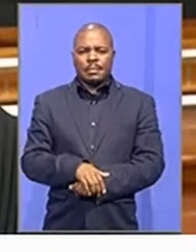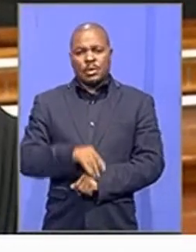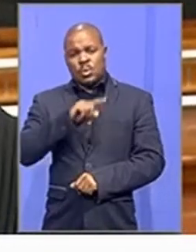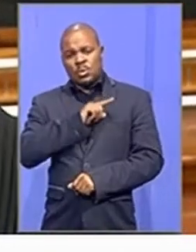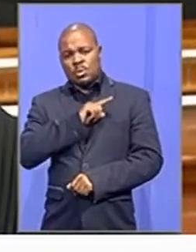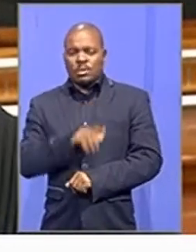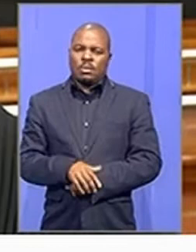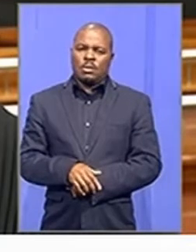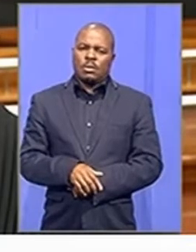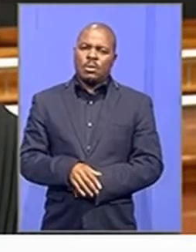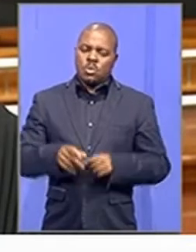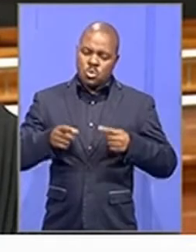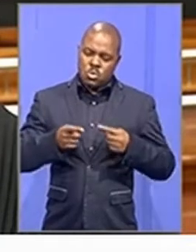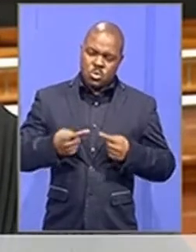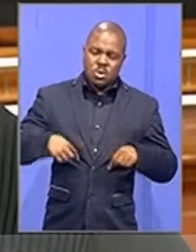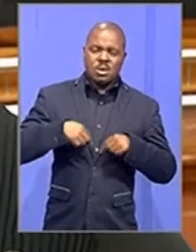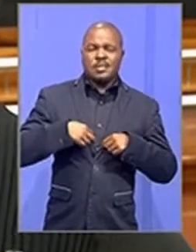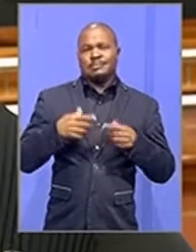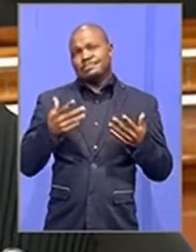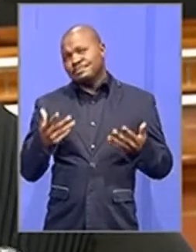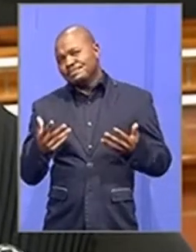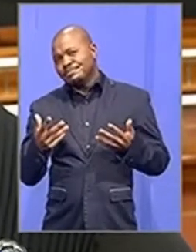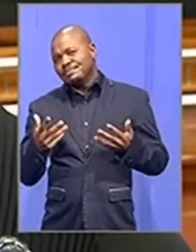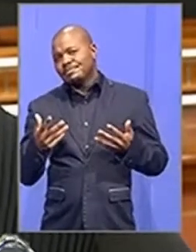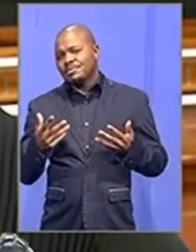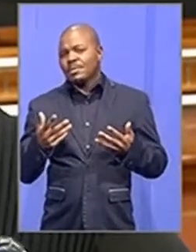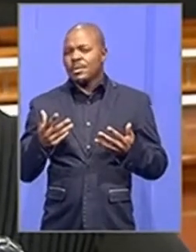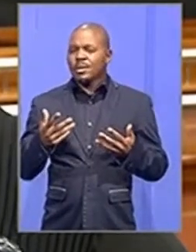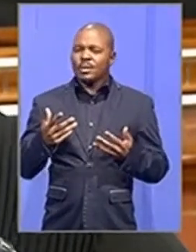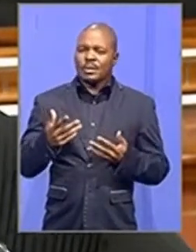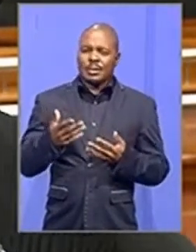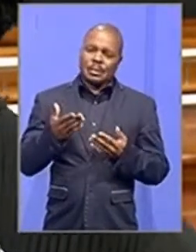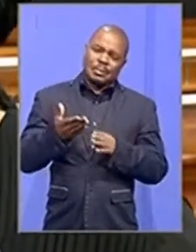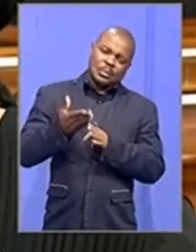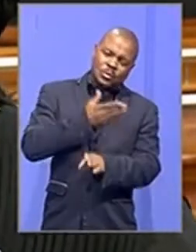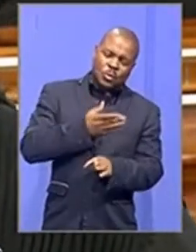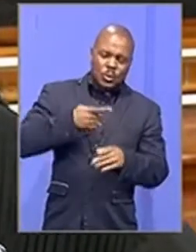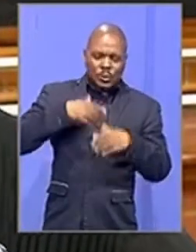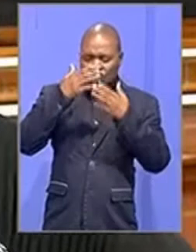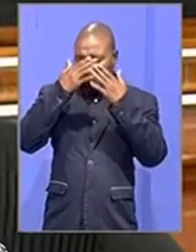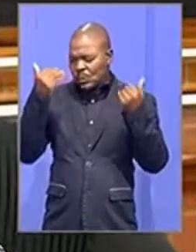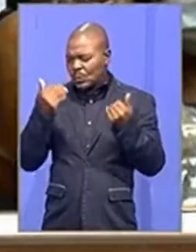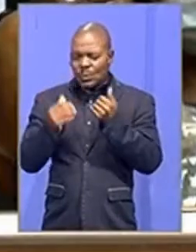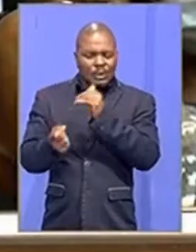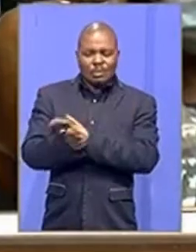didn't know what was happening.